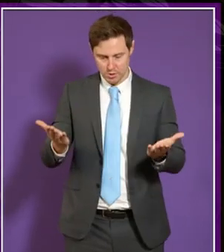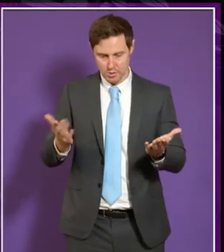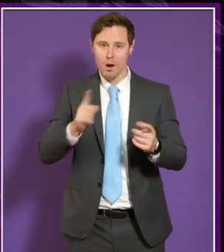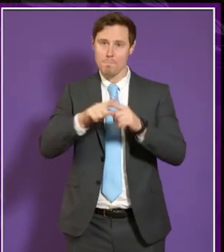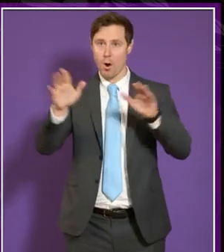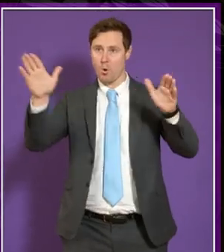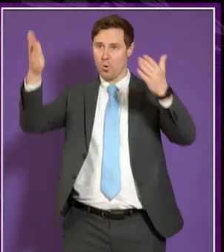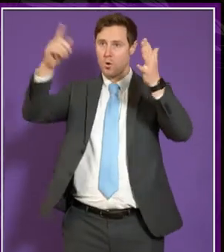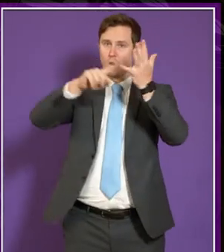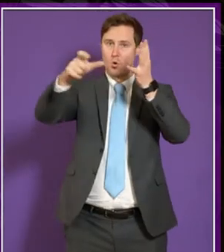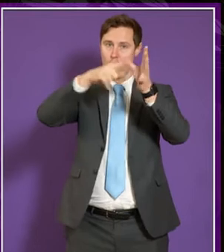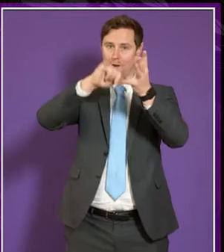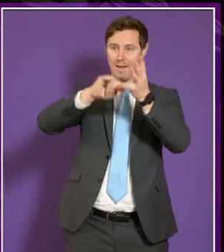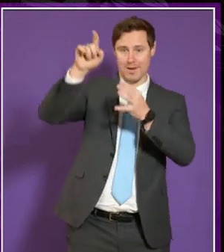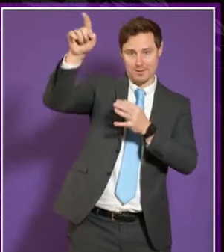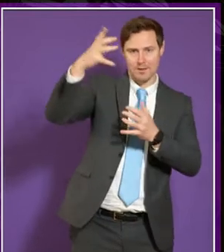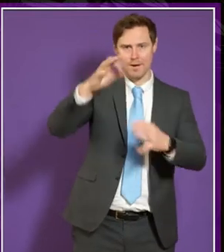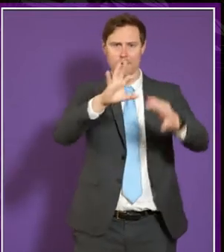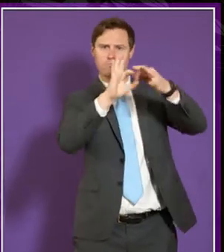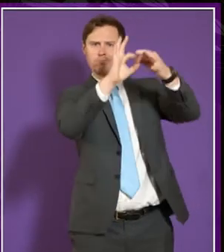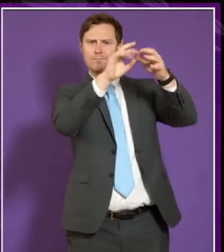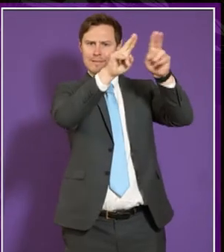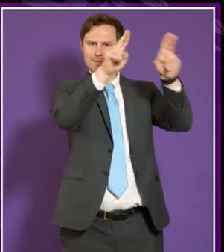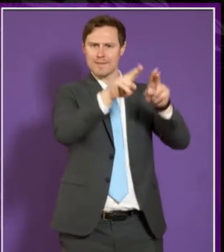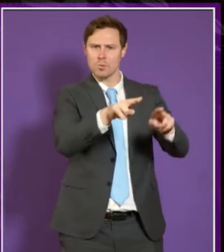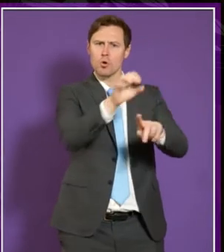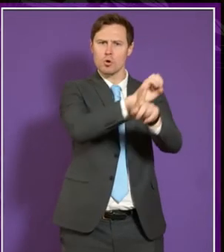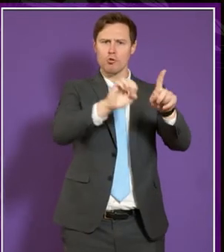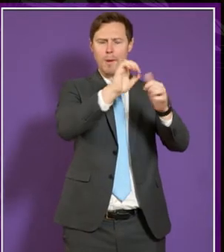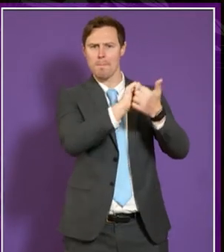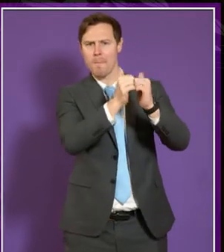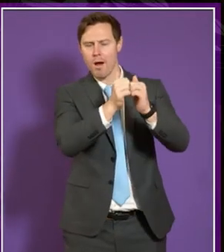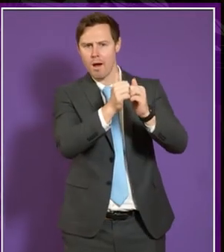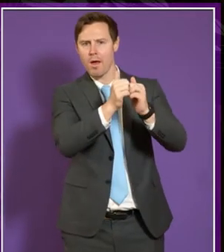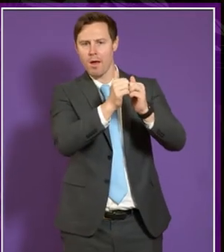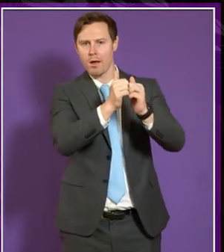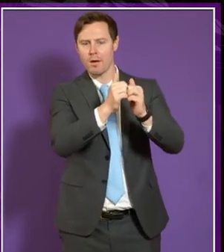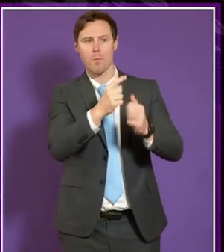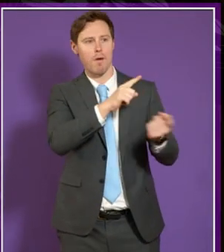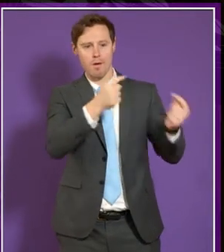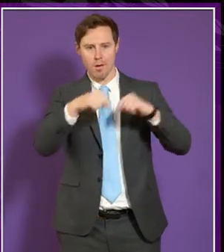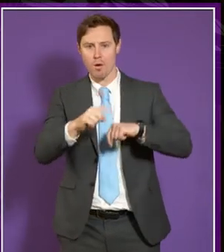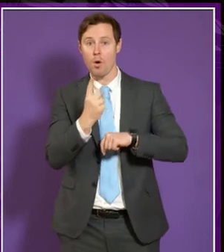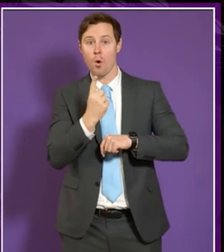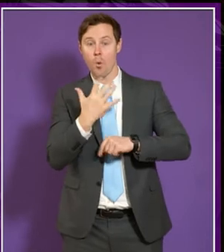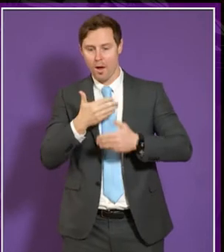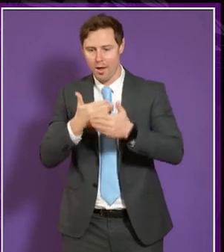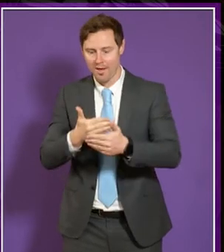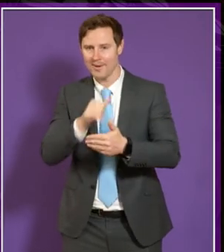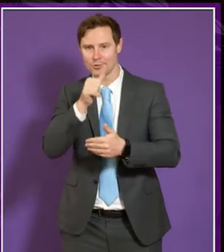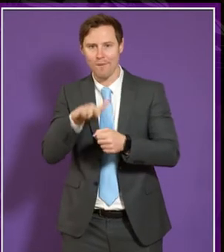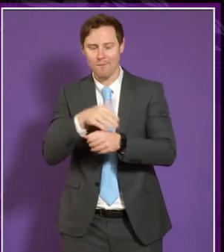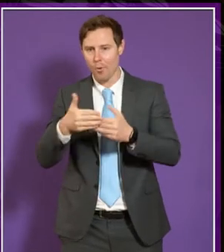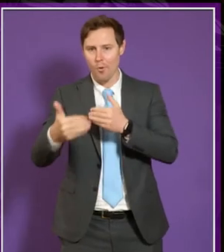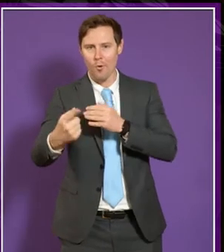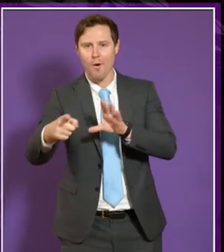work with agents and partners that are overseas we have European partners as well who may come to study for one trimester rather than for the full year so they